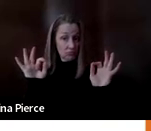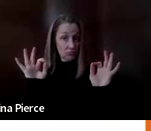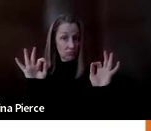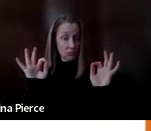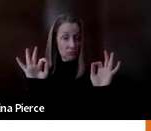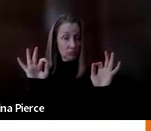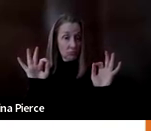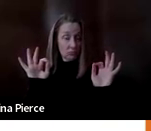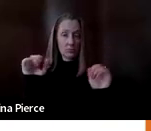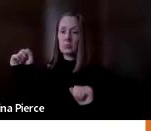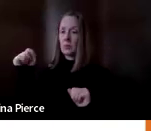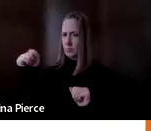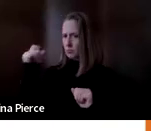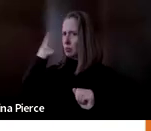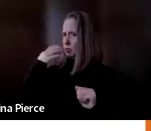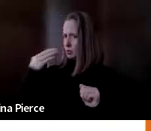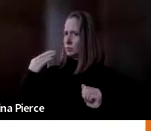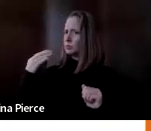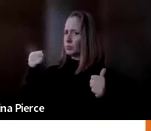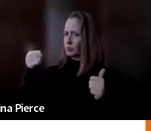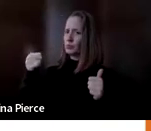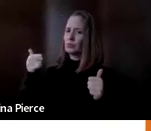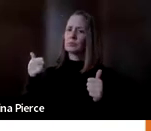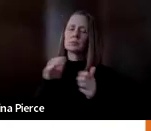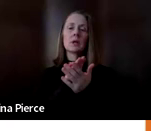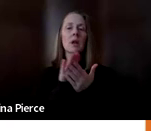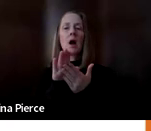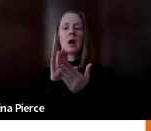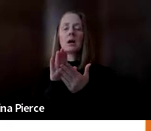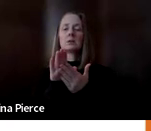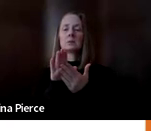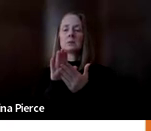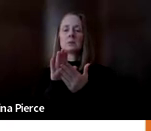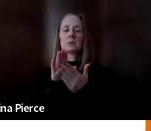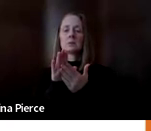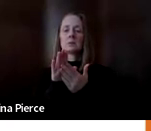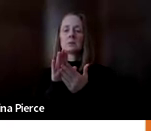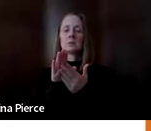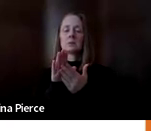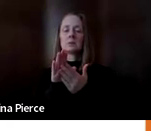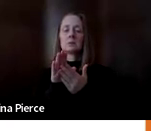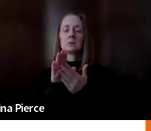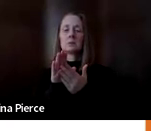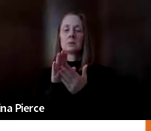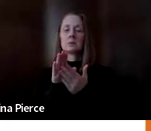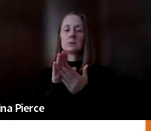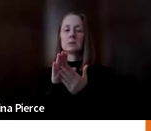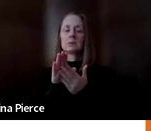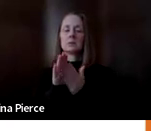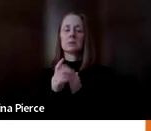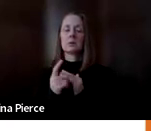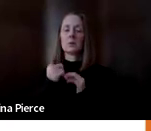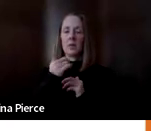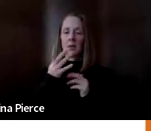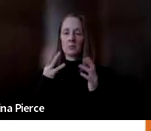yep let's get it nice just one if i keep here okay